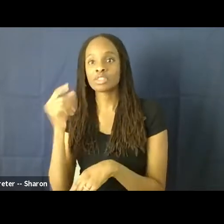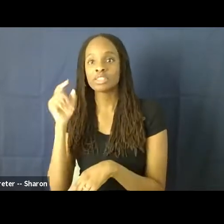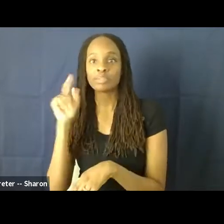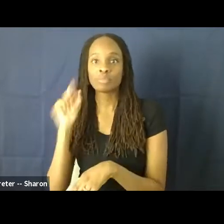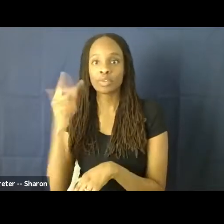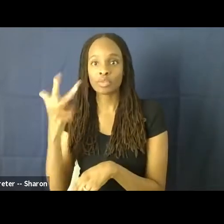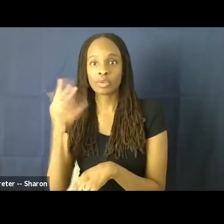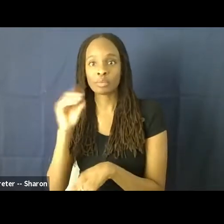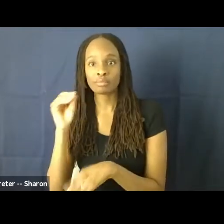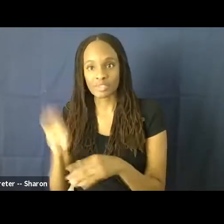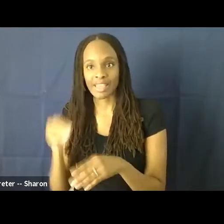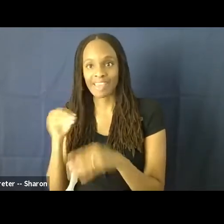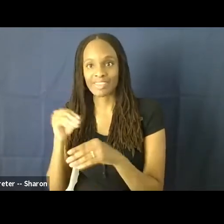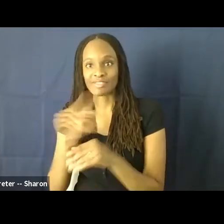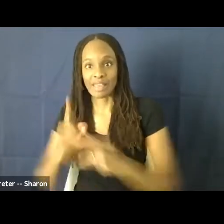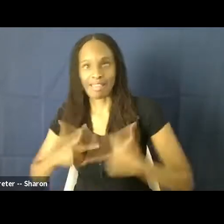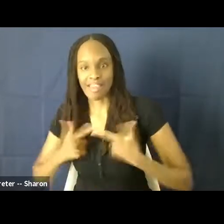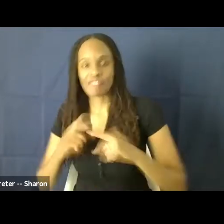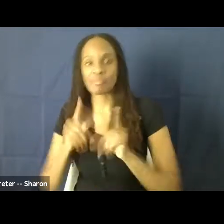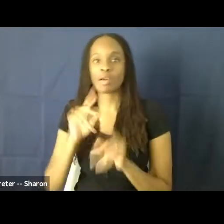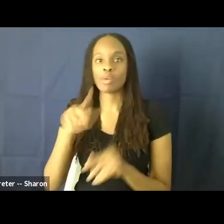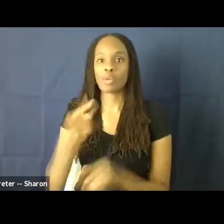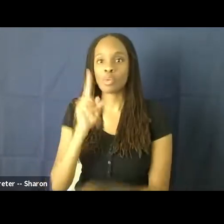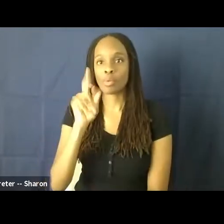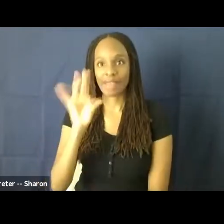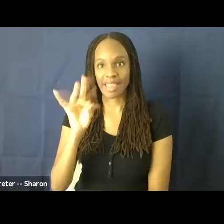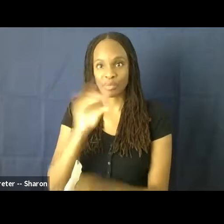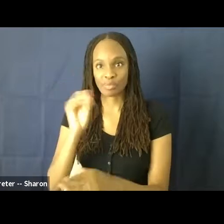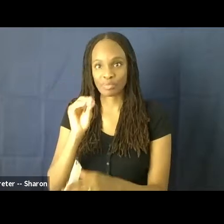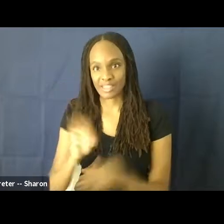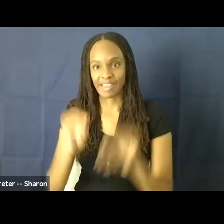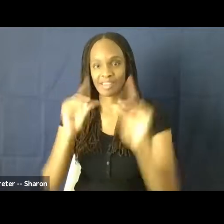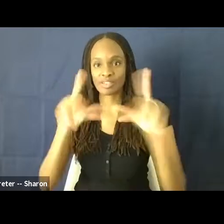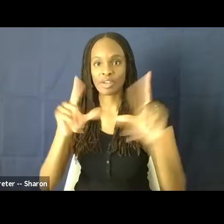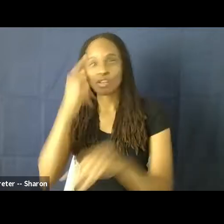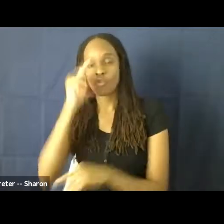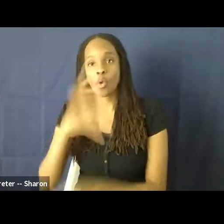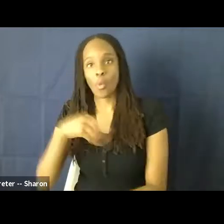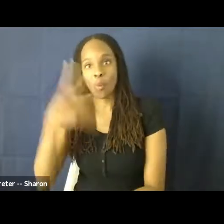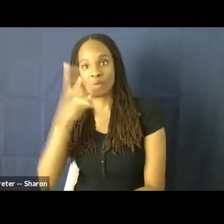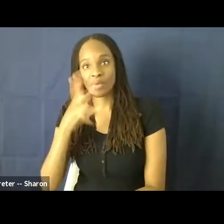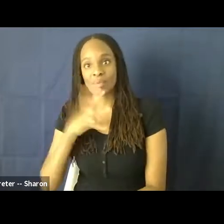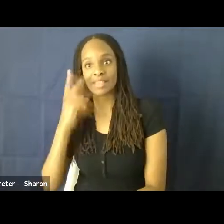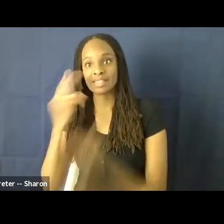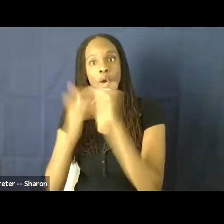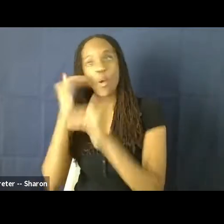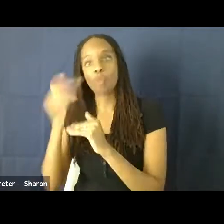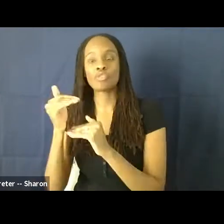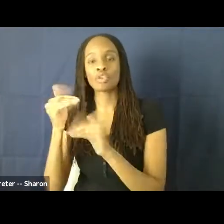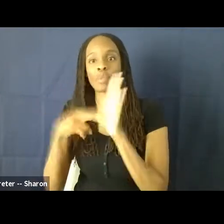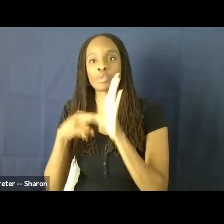% on screen. And then for white women, we see over representation 33%